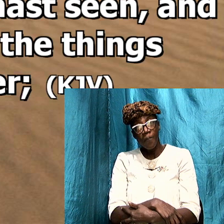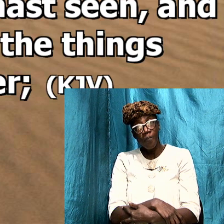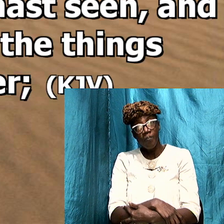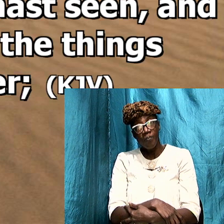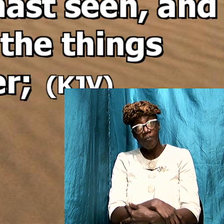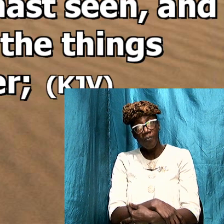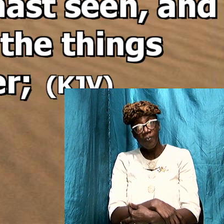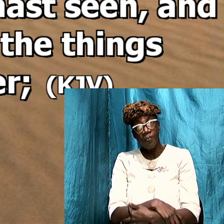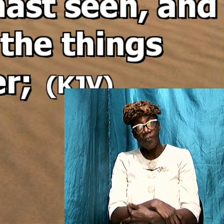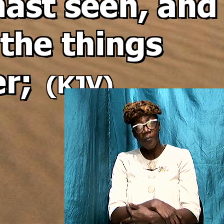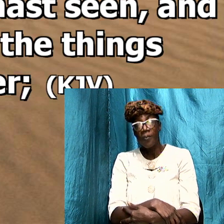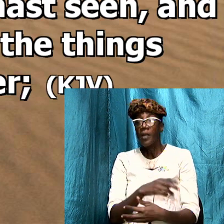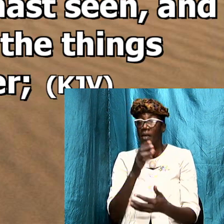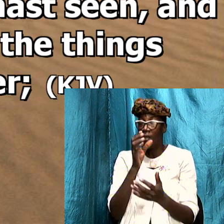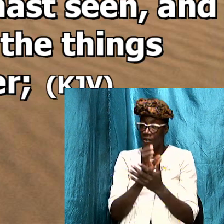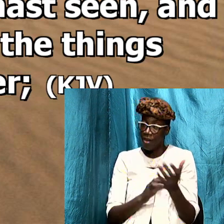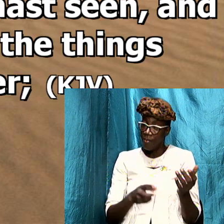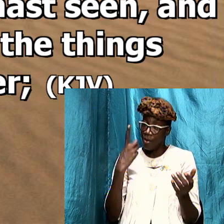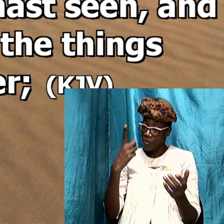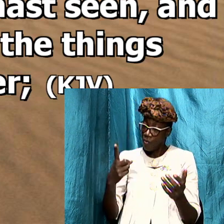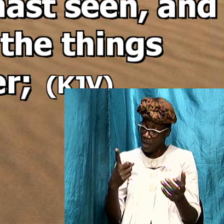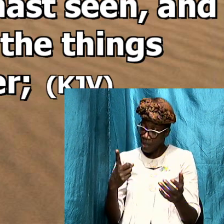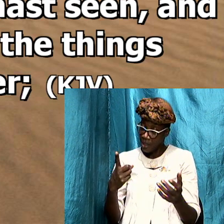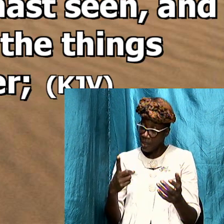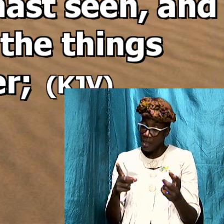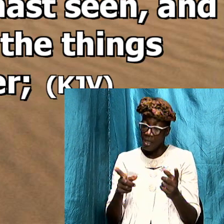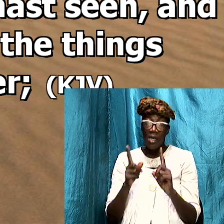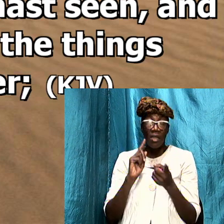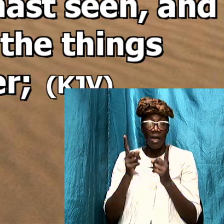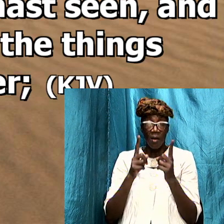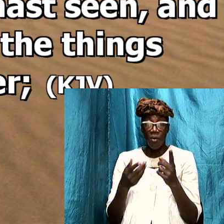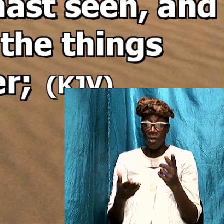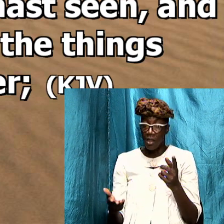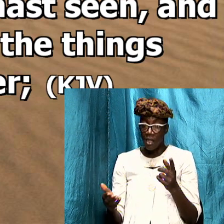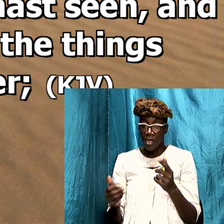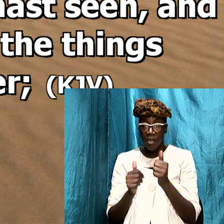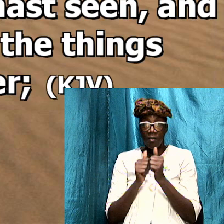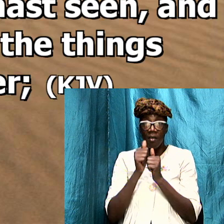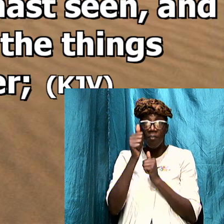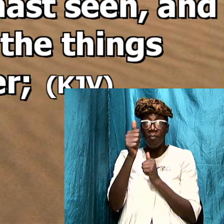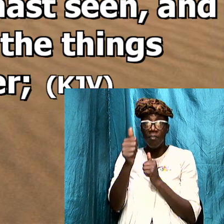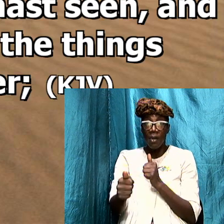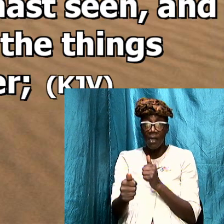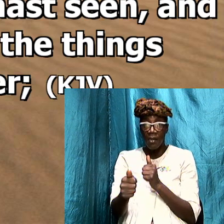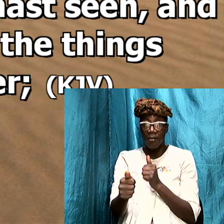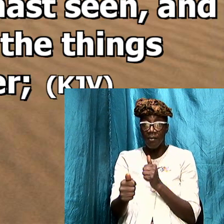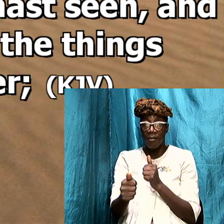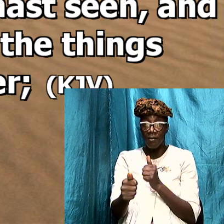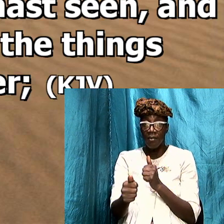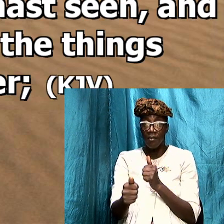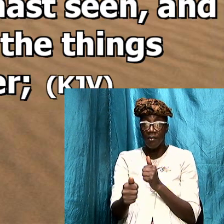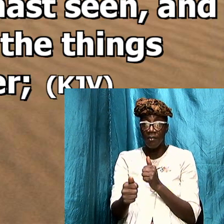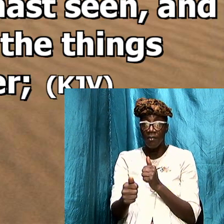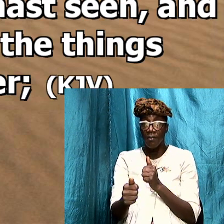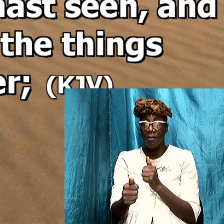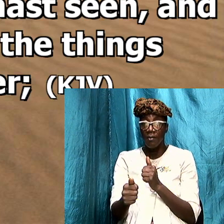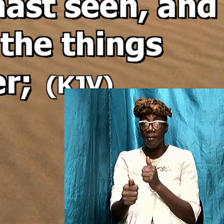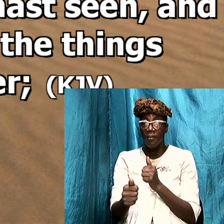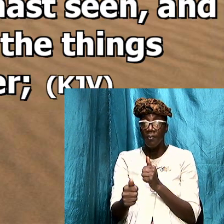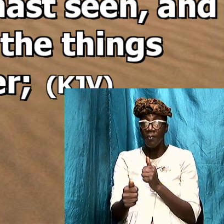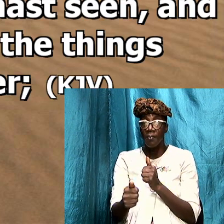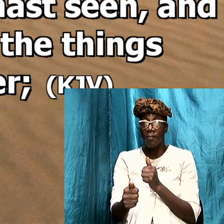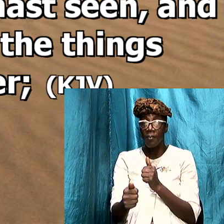the things that are past the things which thou hast